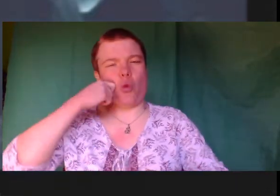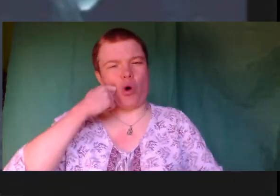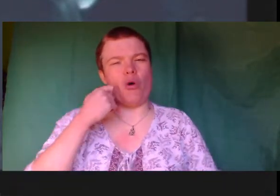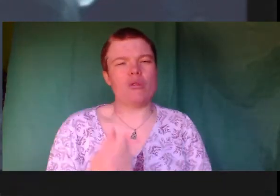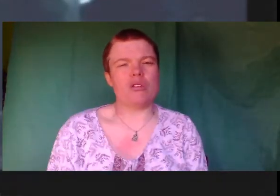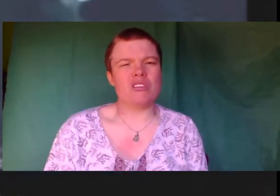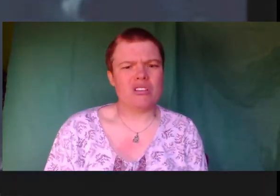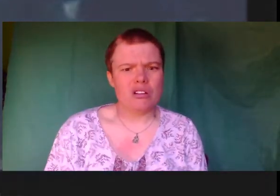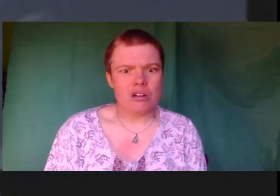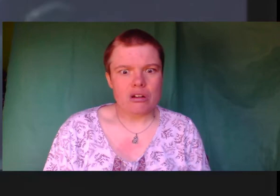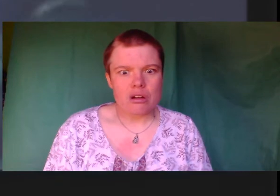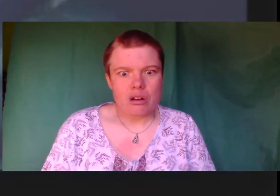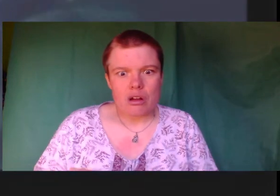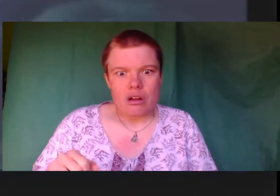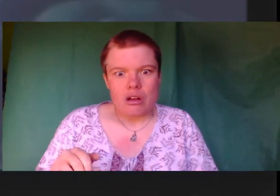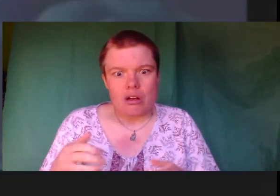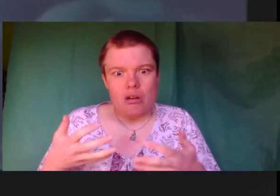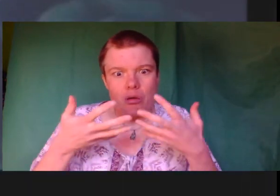It's broken.